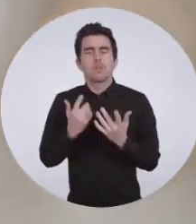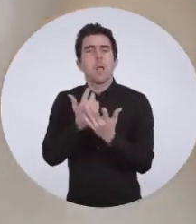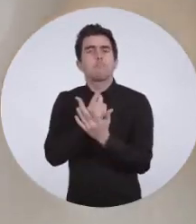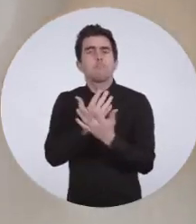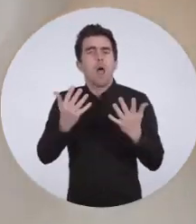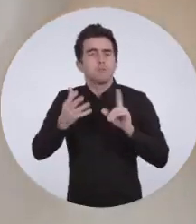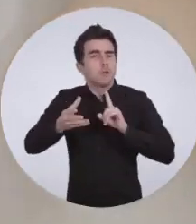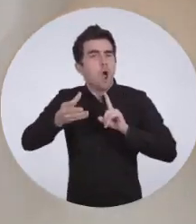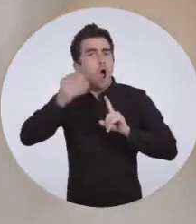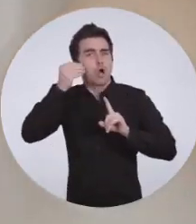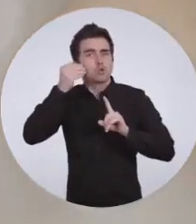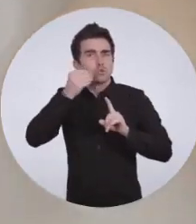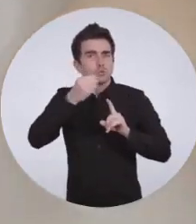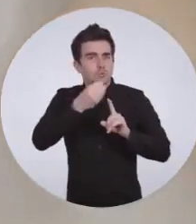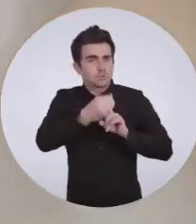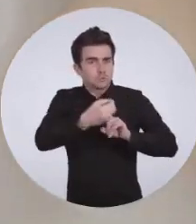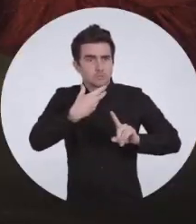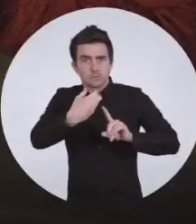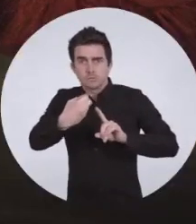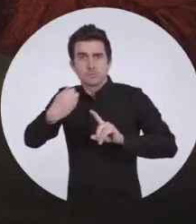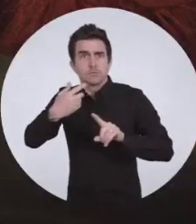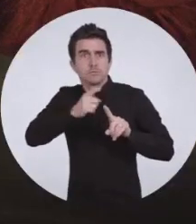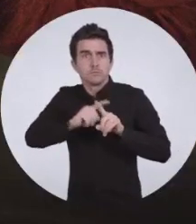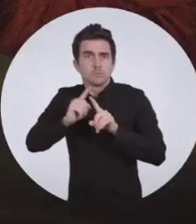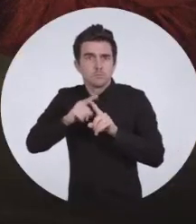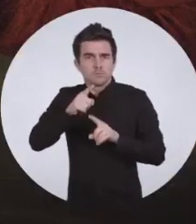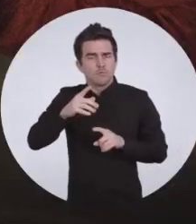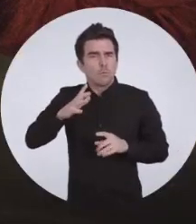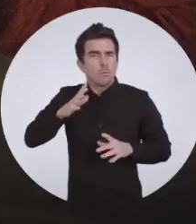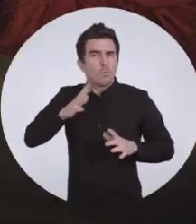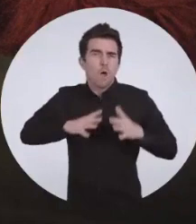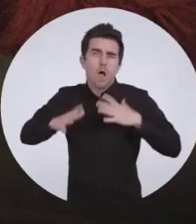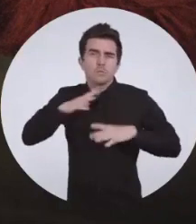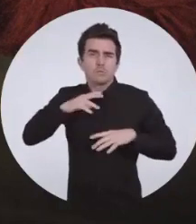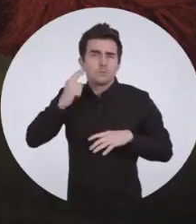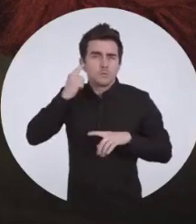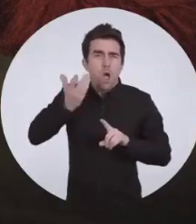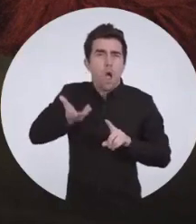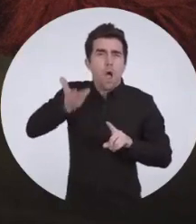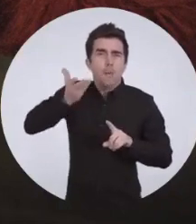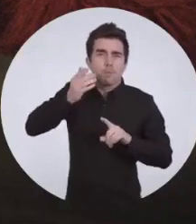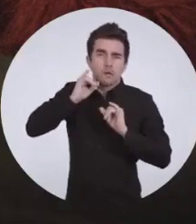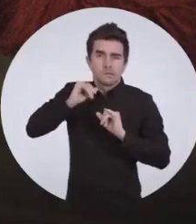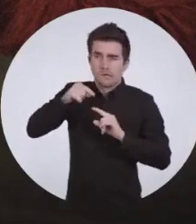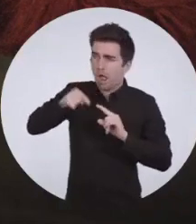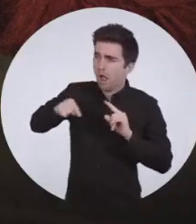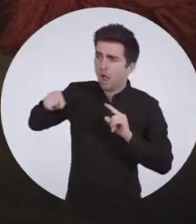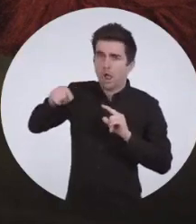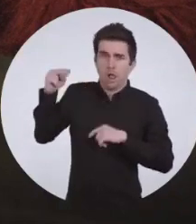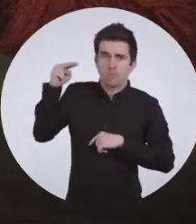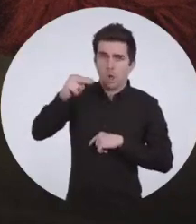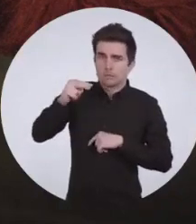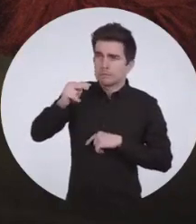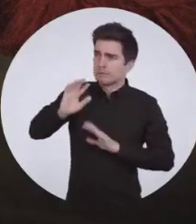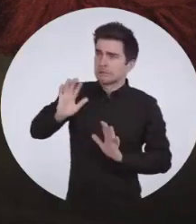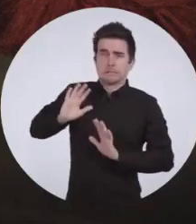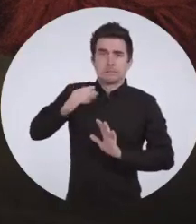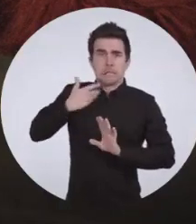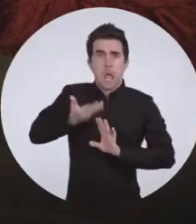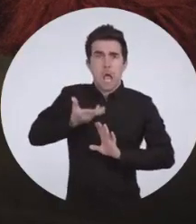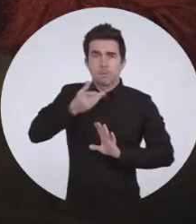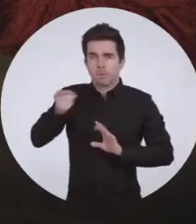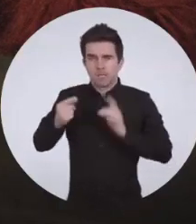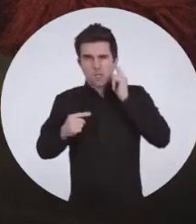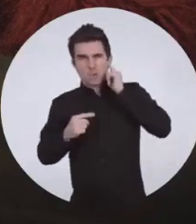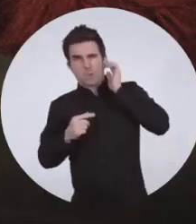Multi-Output Audio. Ever wish that you could turn up the volume without affecting everyone in the room? Well, then this feature is